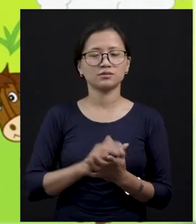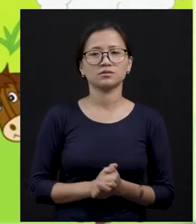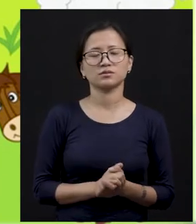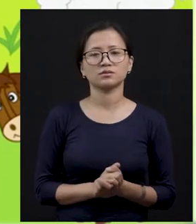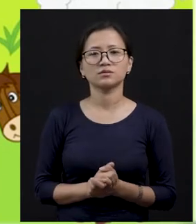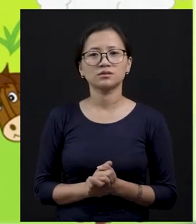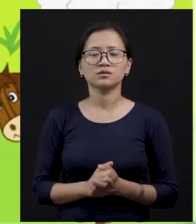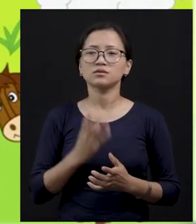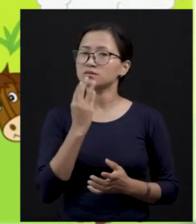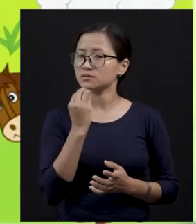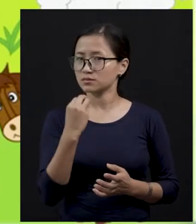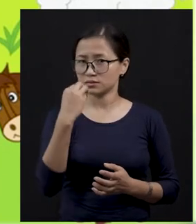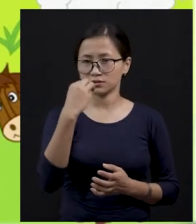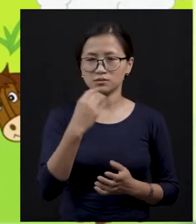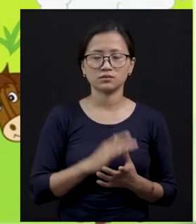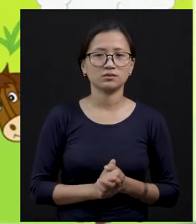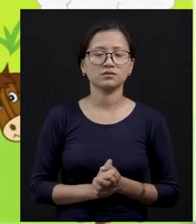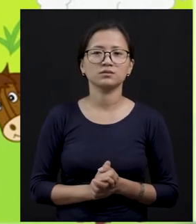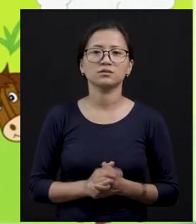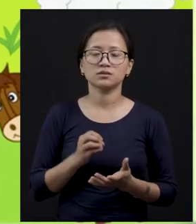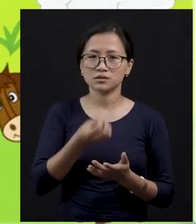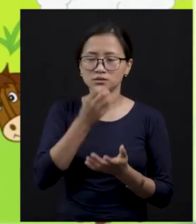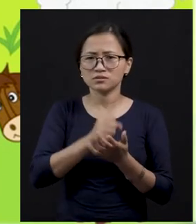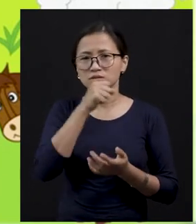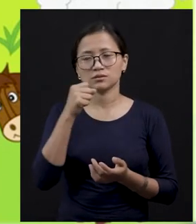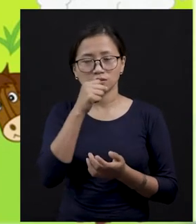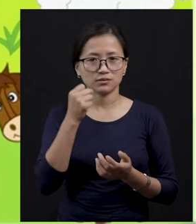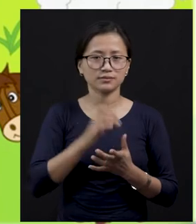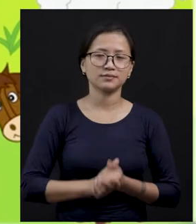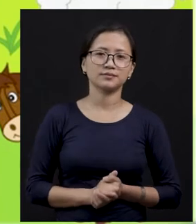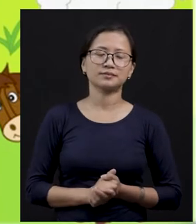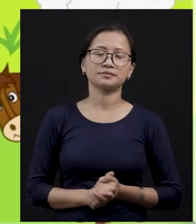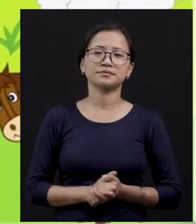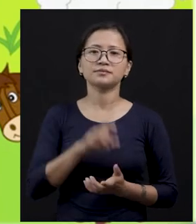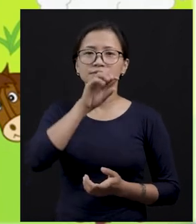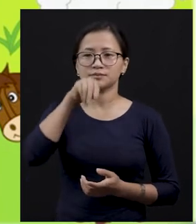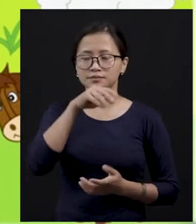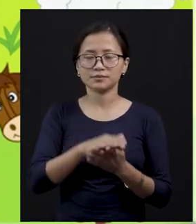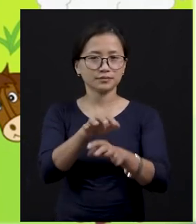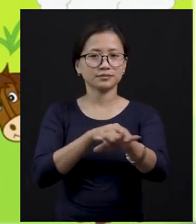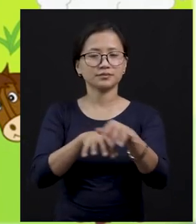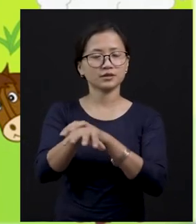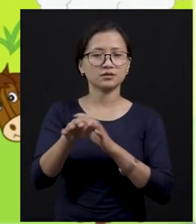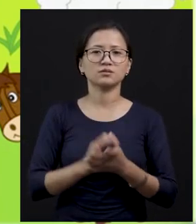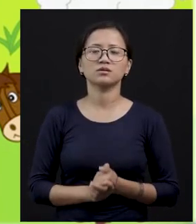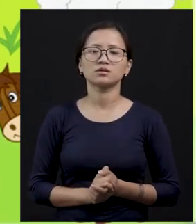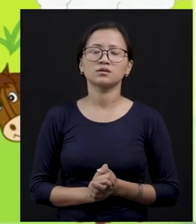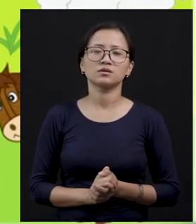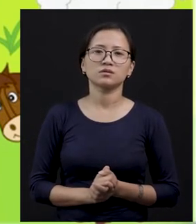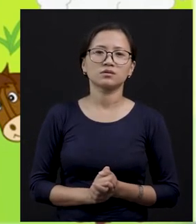And goat. Even from goat, we take the meat of goat. So these animals, goat, goat,